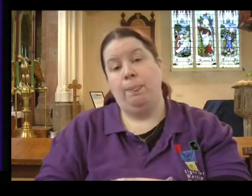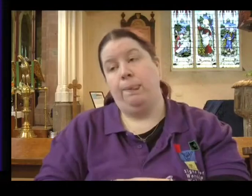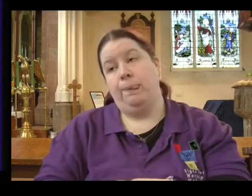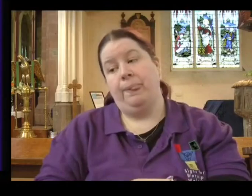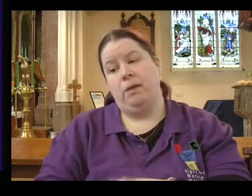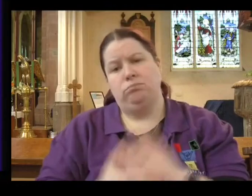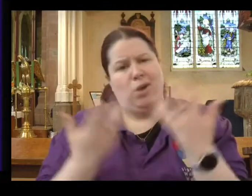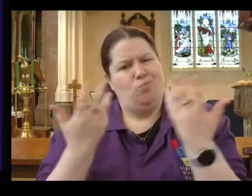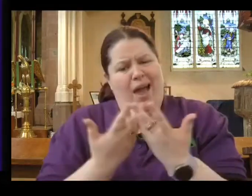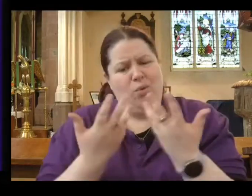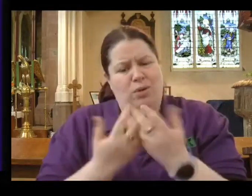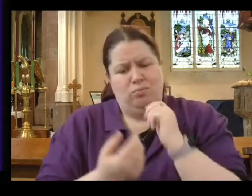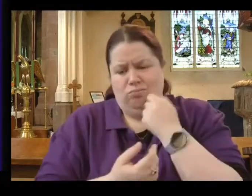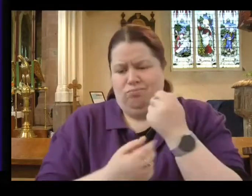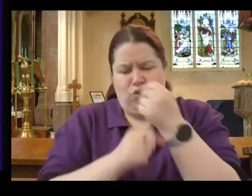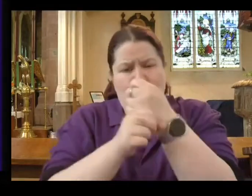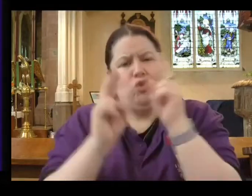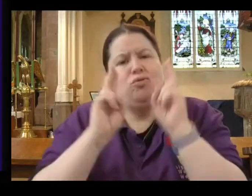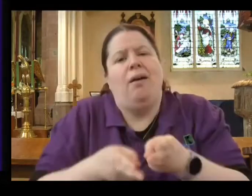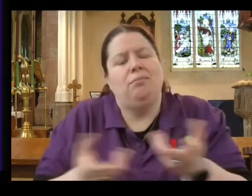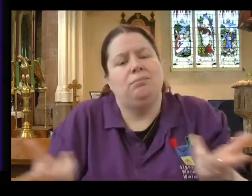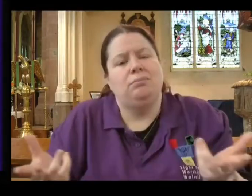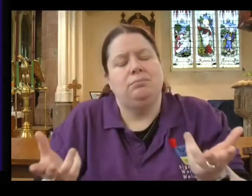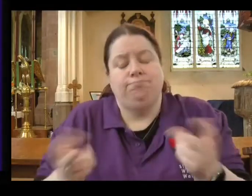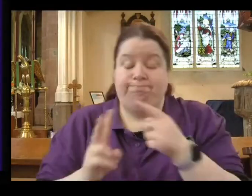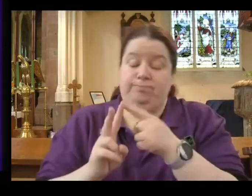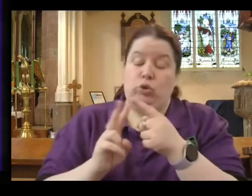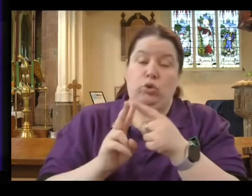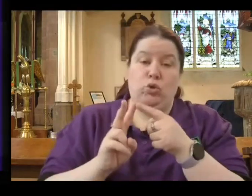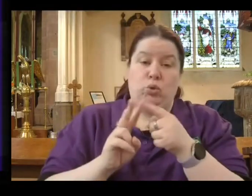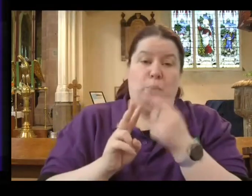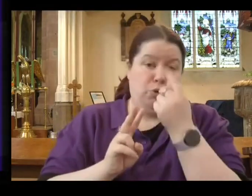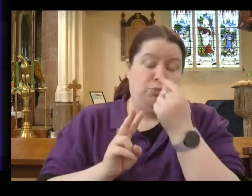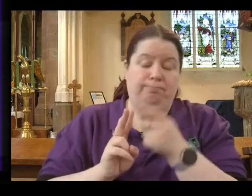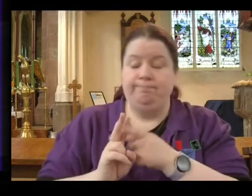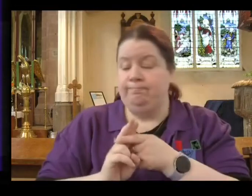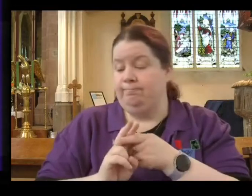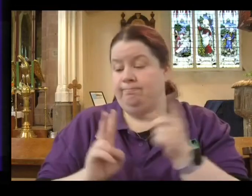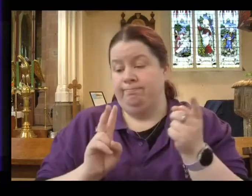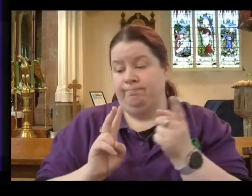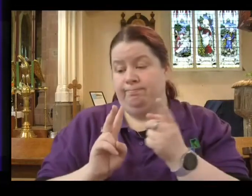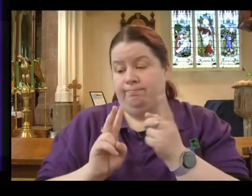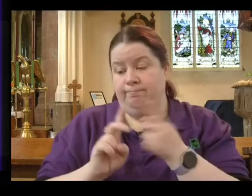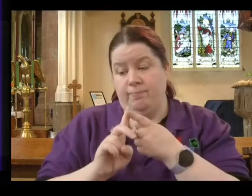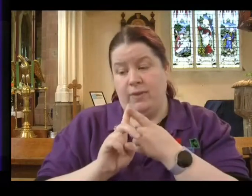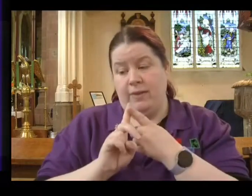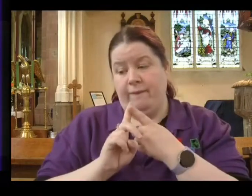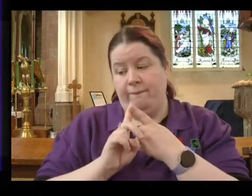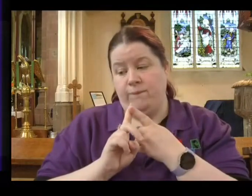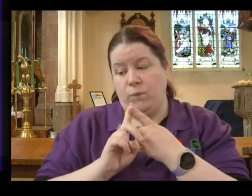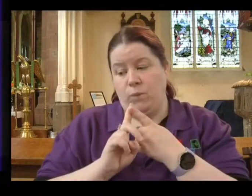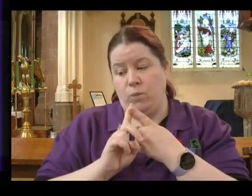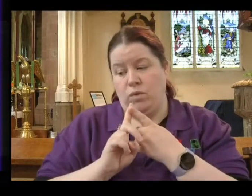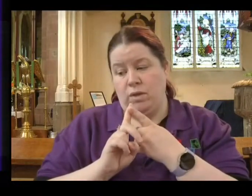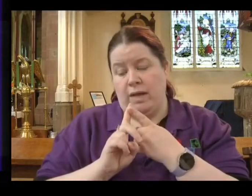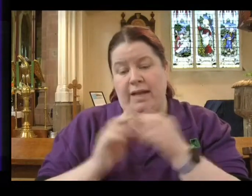a church die? Here are two possible ways. Firstly, for a church to die, it fails